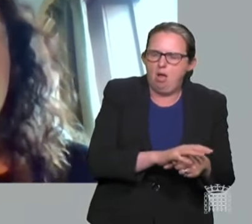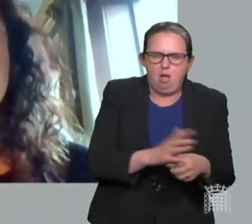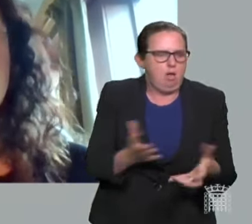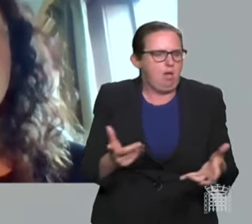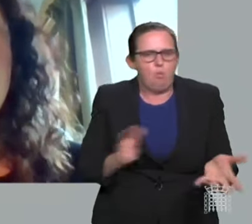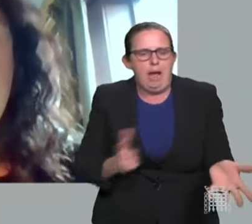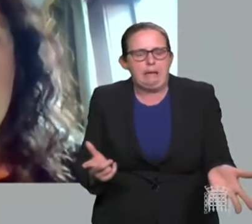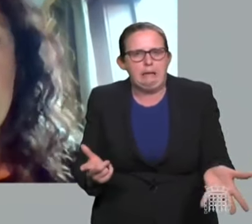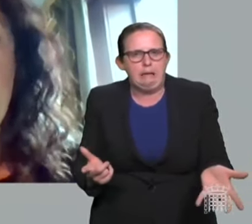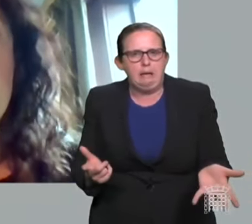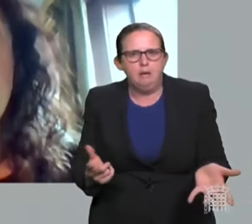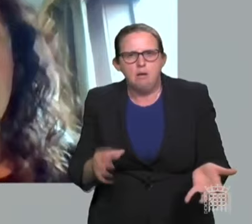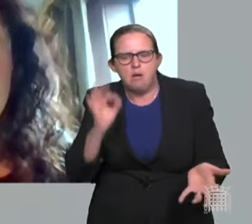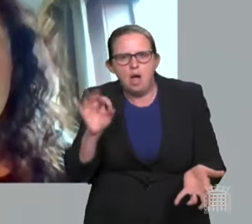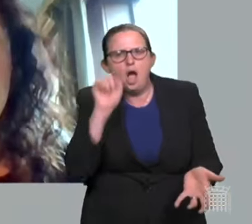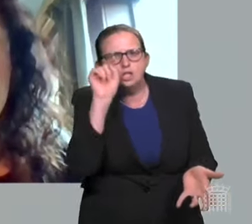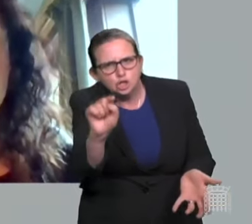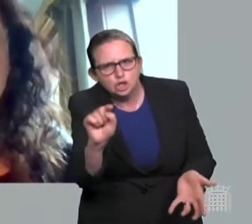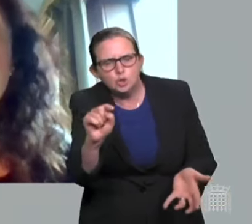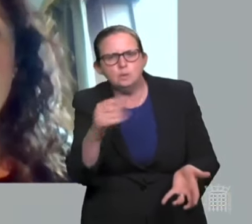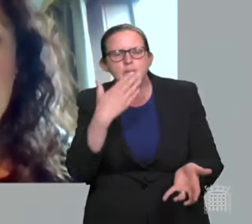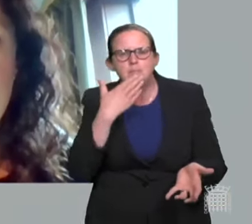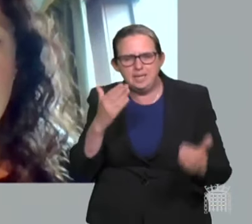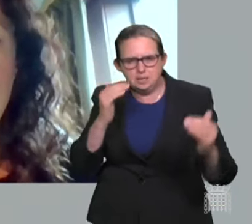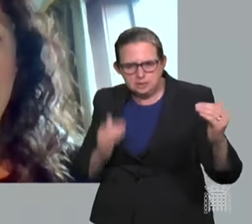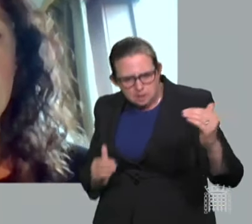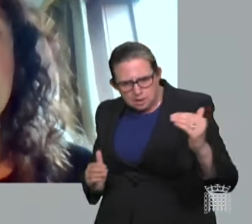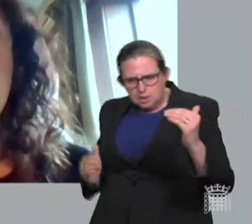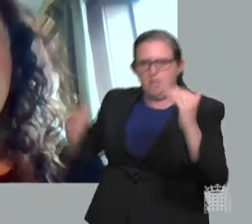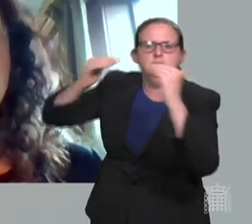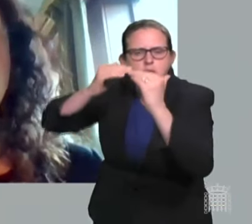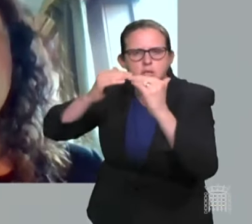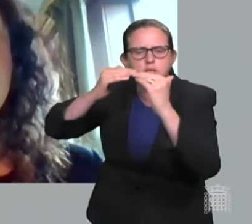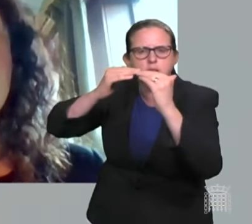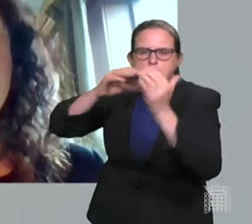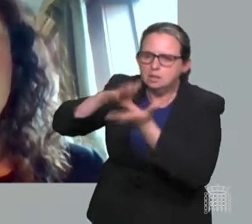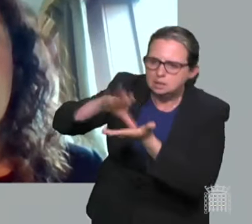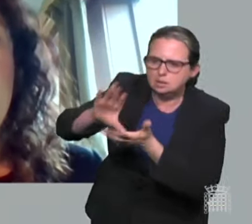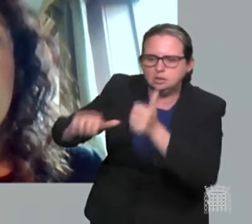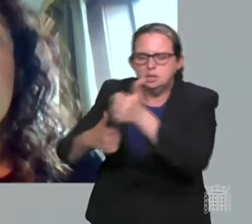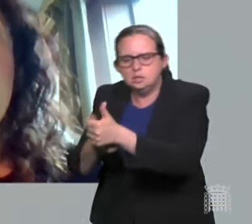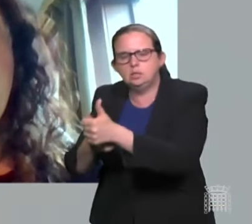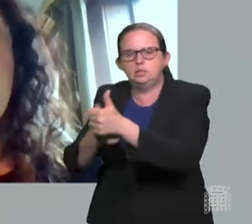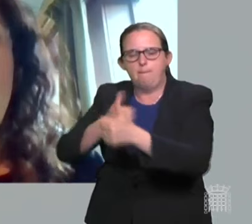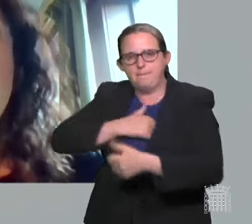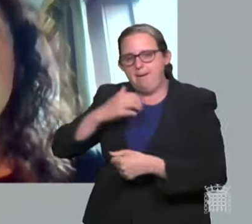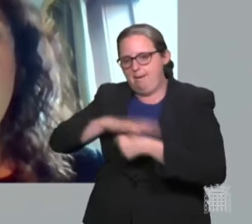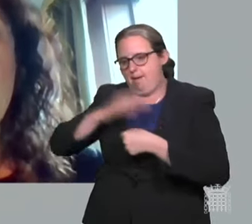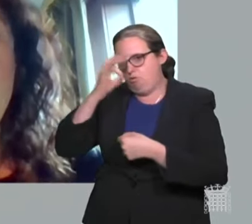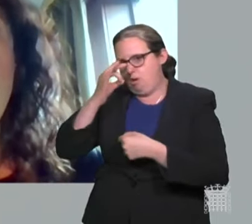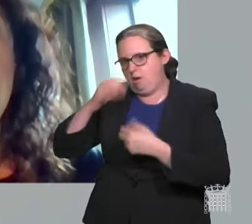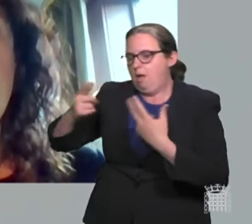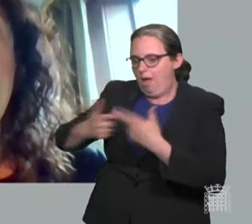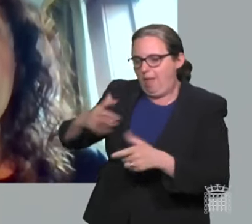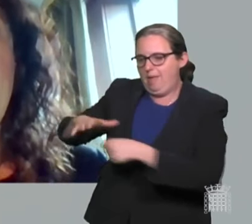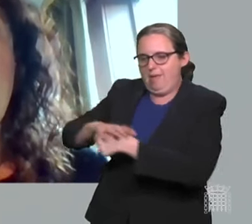in terms of implementing Sir Michael's recommendations to address these inequalities in my constituency and others, and will ensure